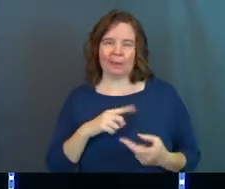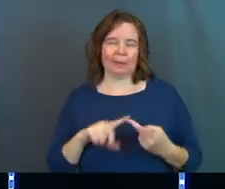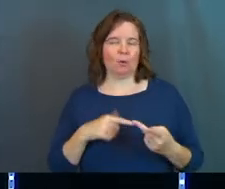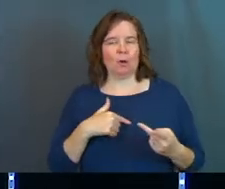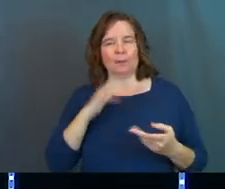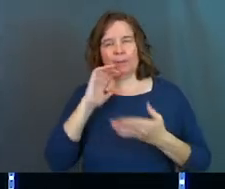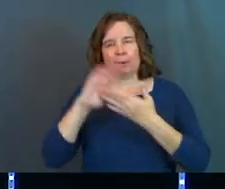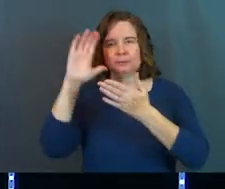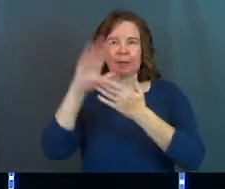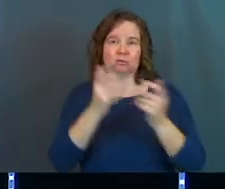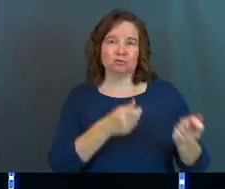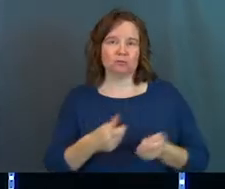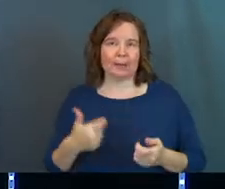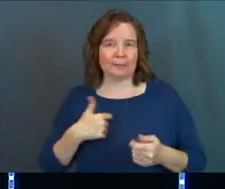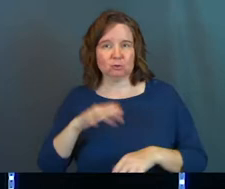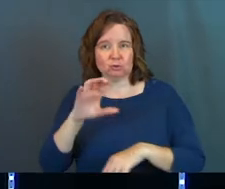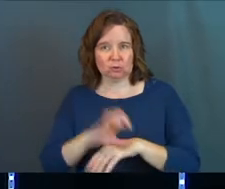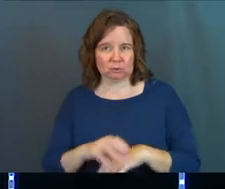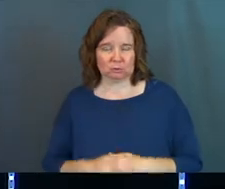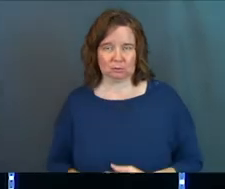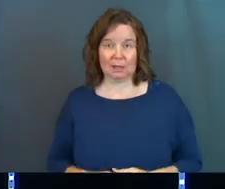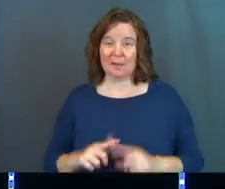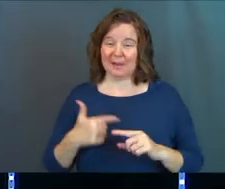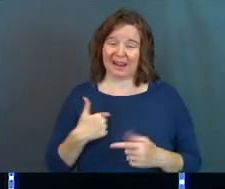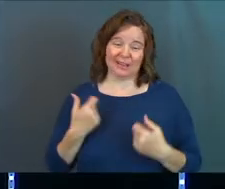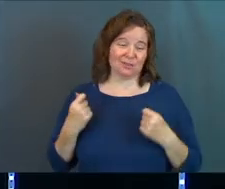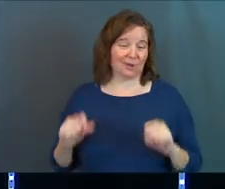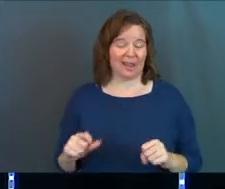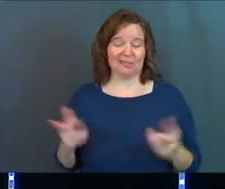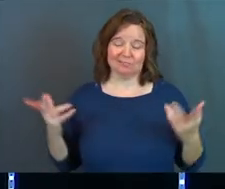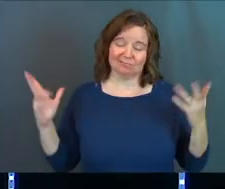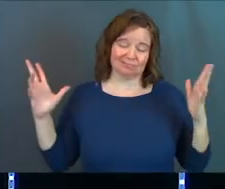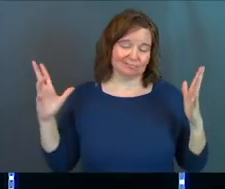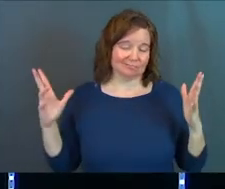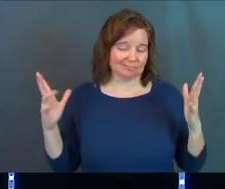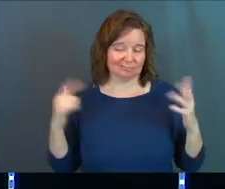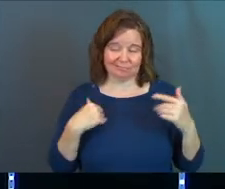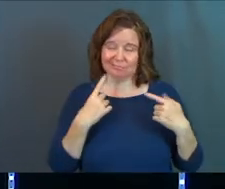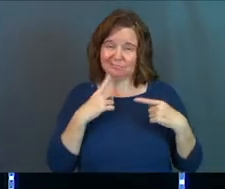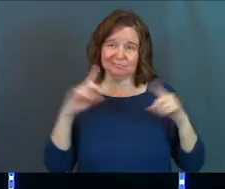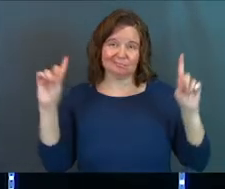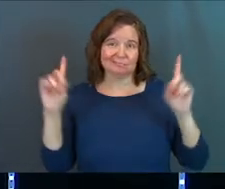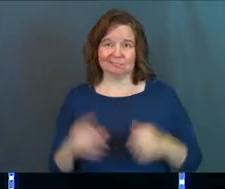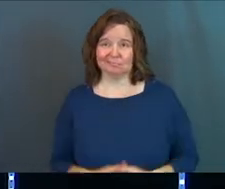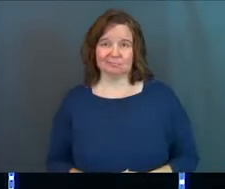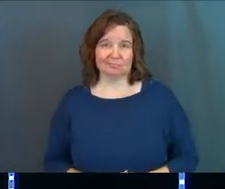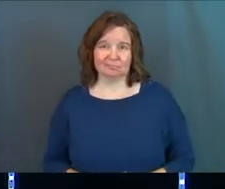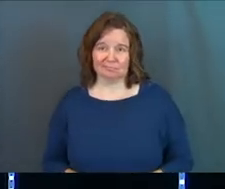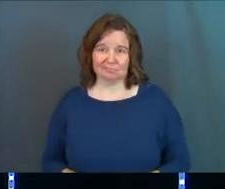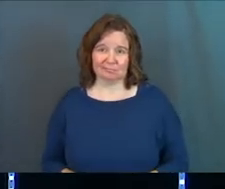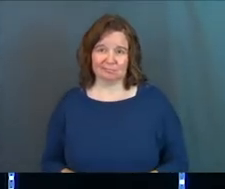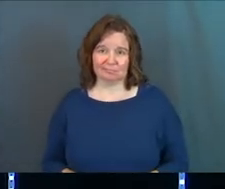or my spouse is dragging me to church. But I tried Christianity and it didn't work.